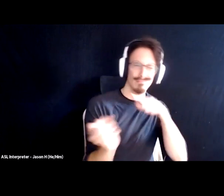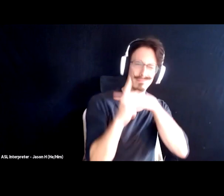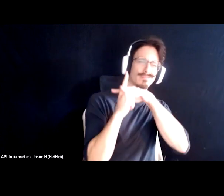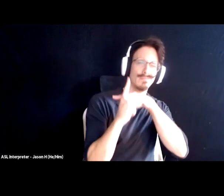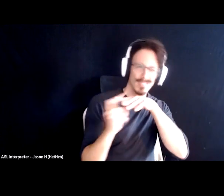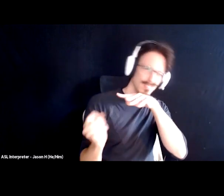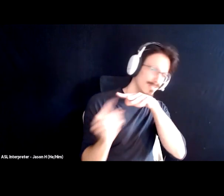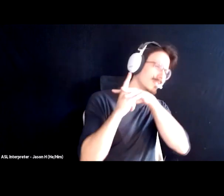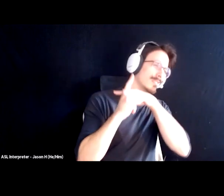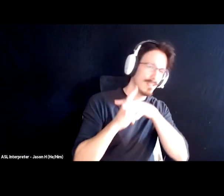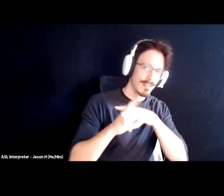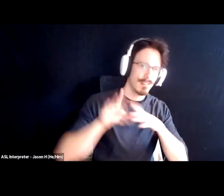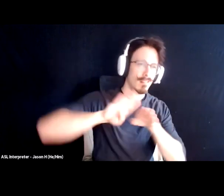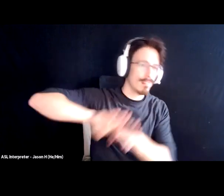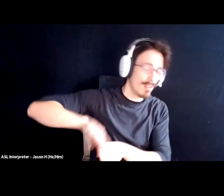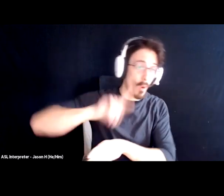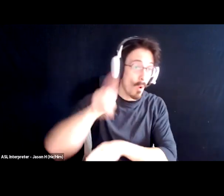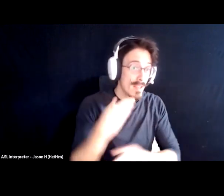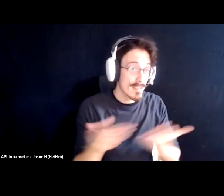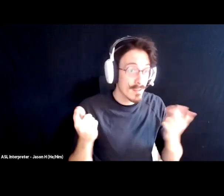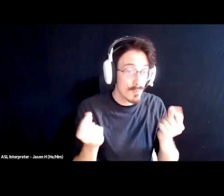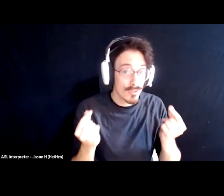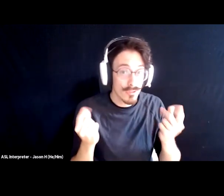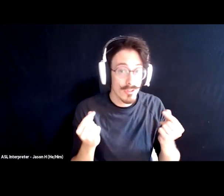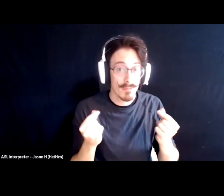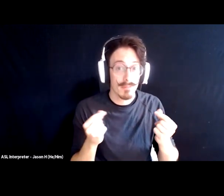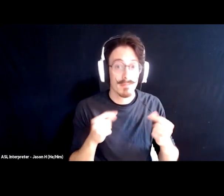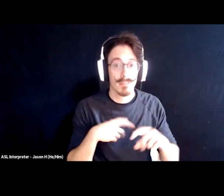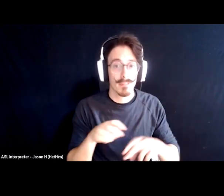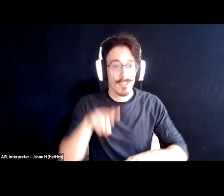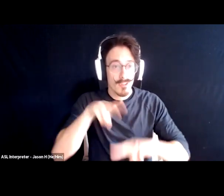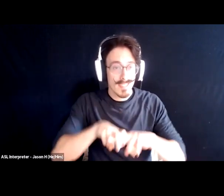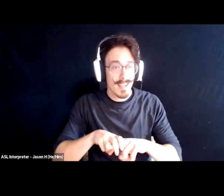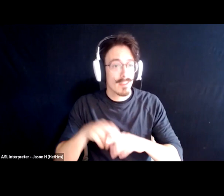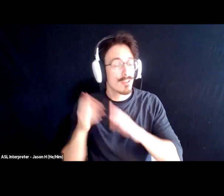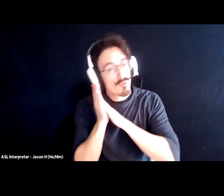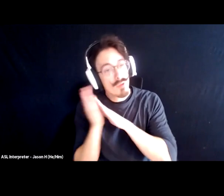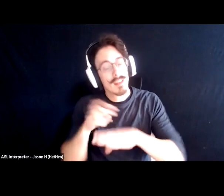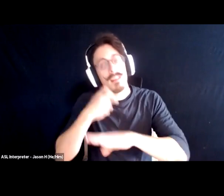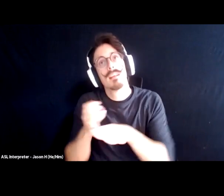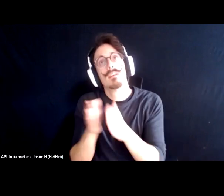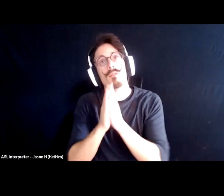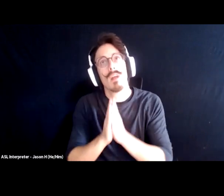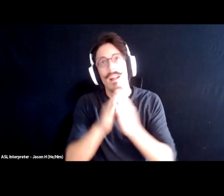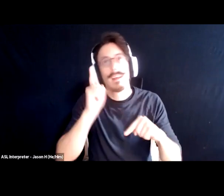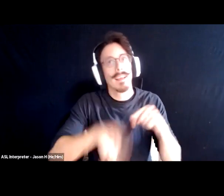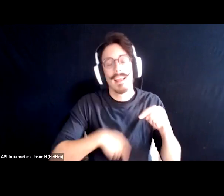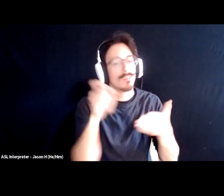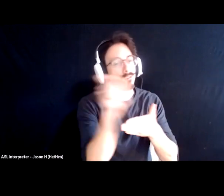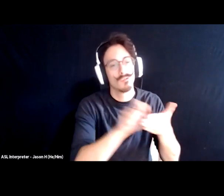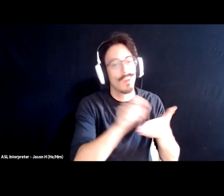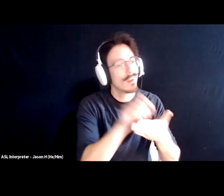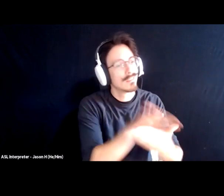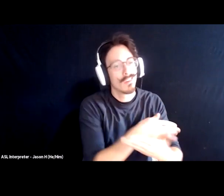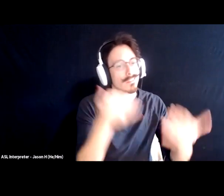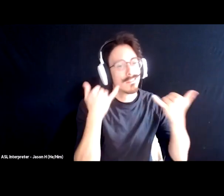i guess the only thing left to do now is kneel down by bed and break because honey i can't even write a song today